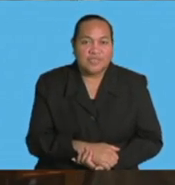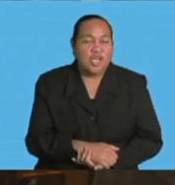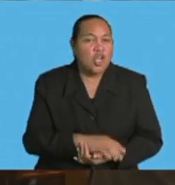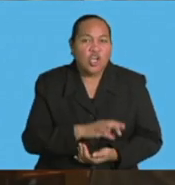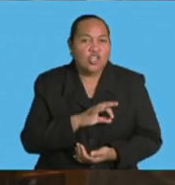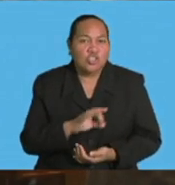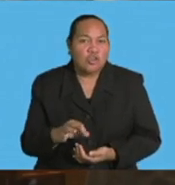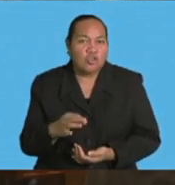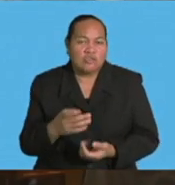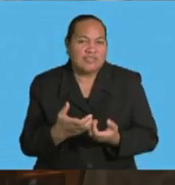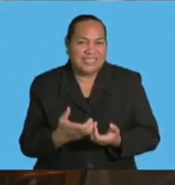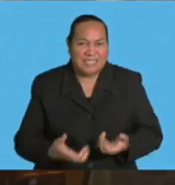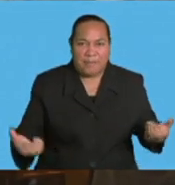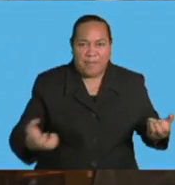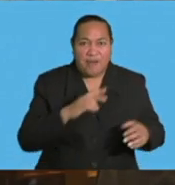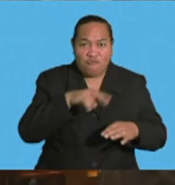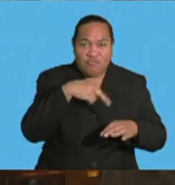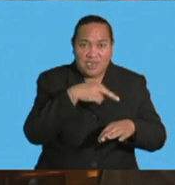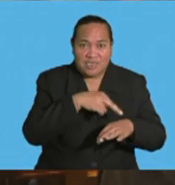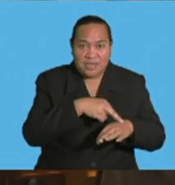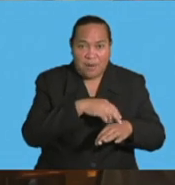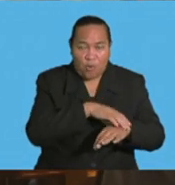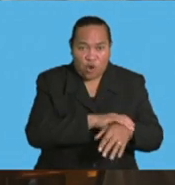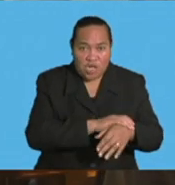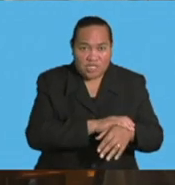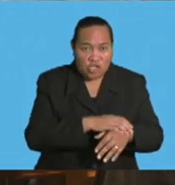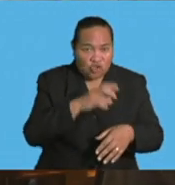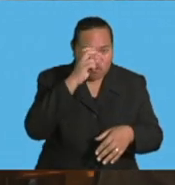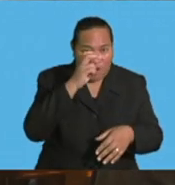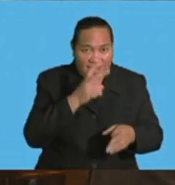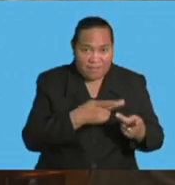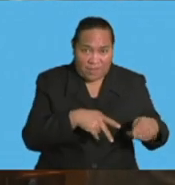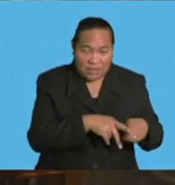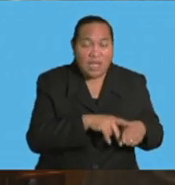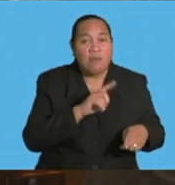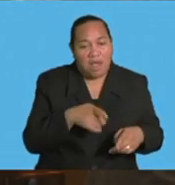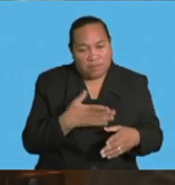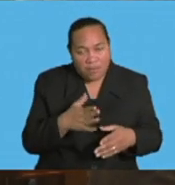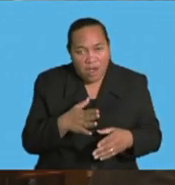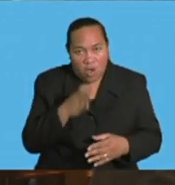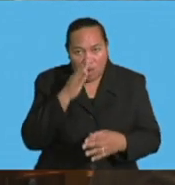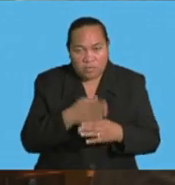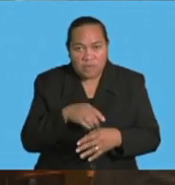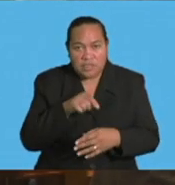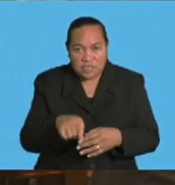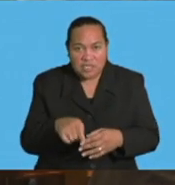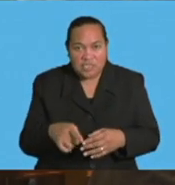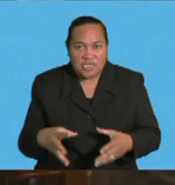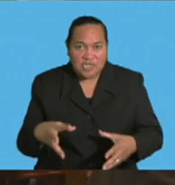another separate regional police training facility, but perhaps it can be annexed